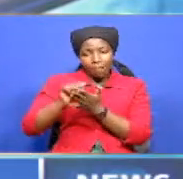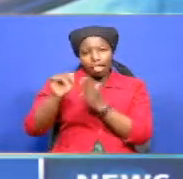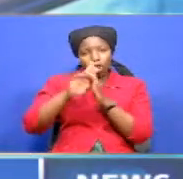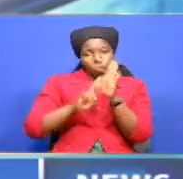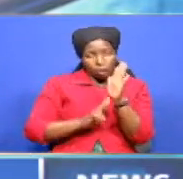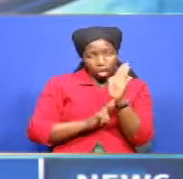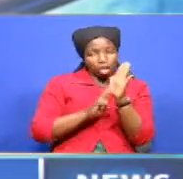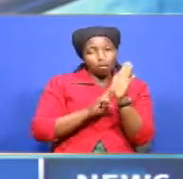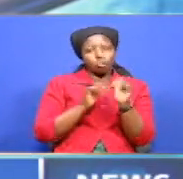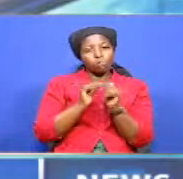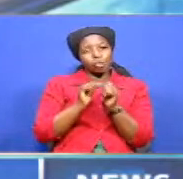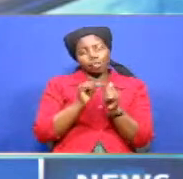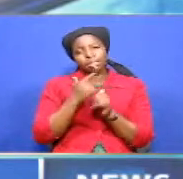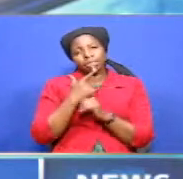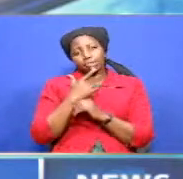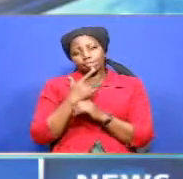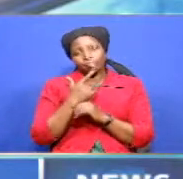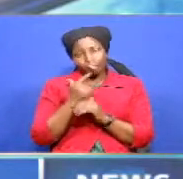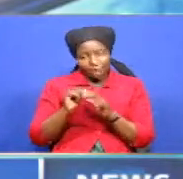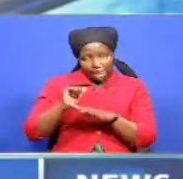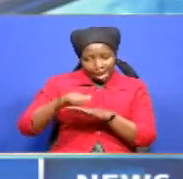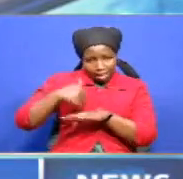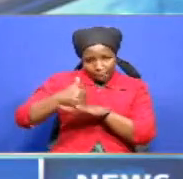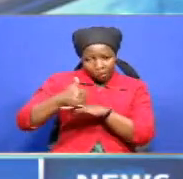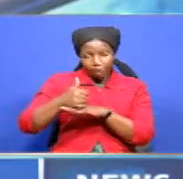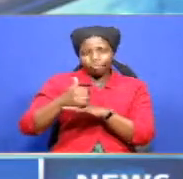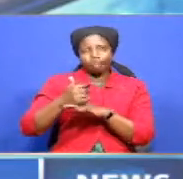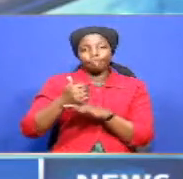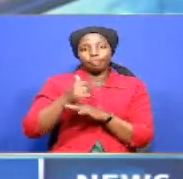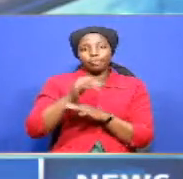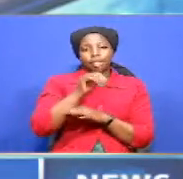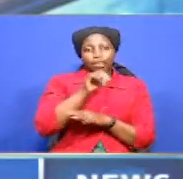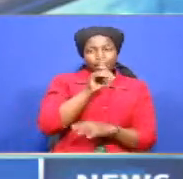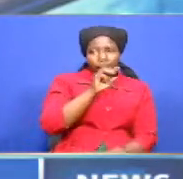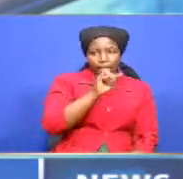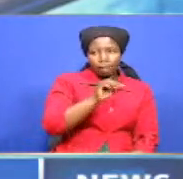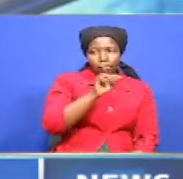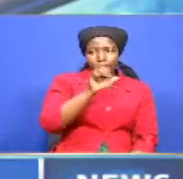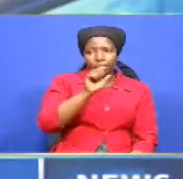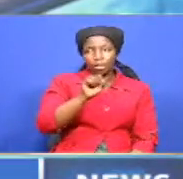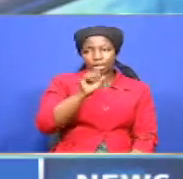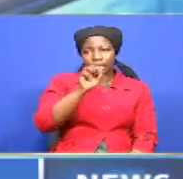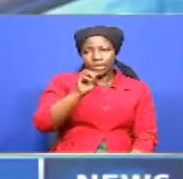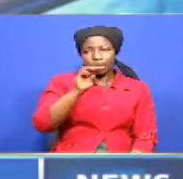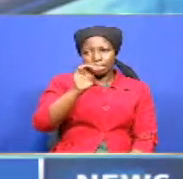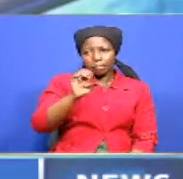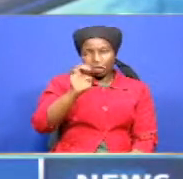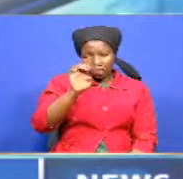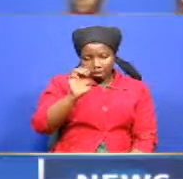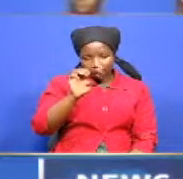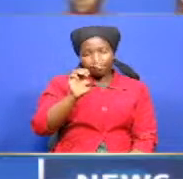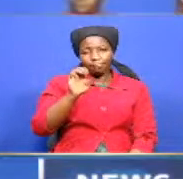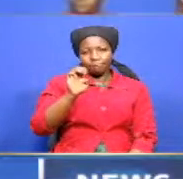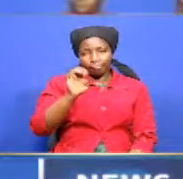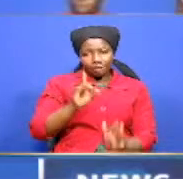establishing the micro and small enterprises development fund to allow its operationalization